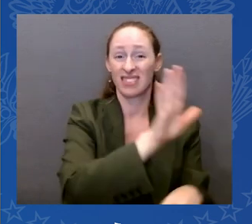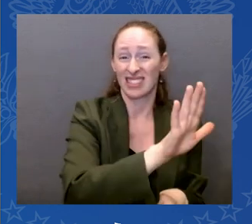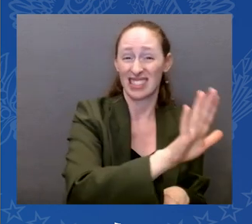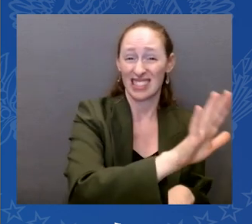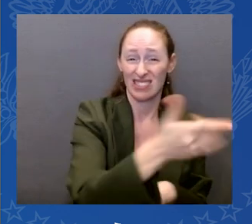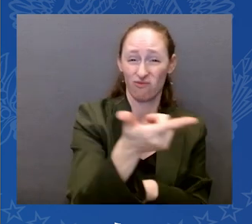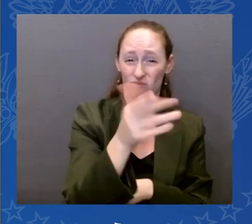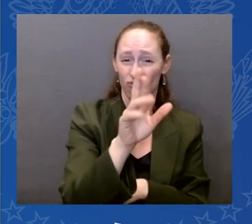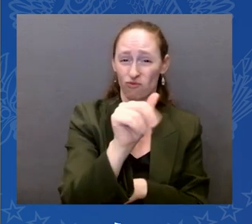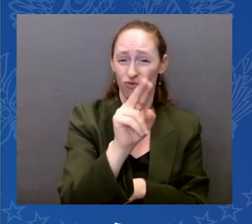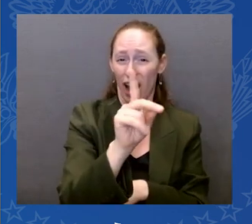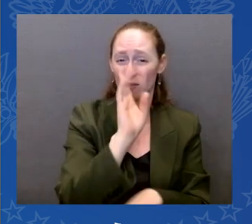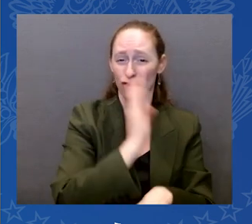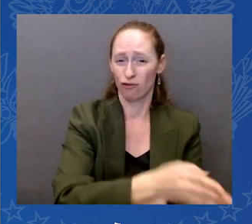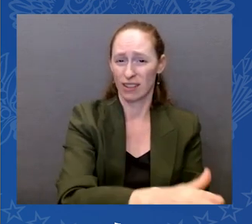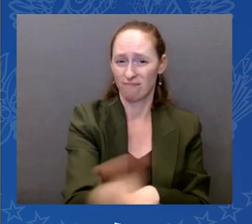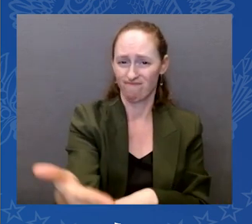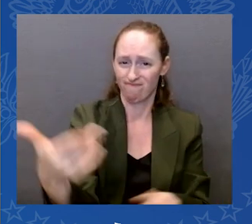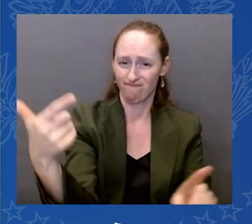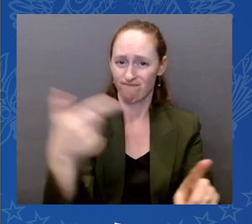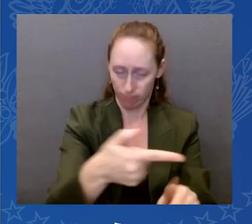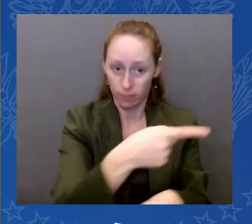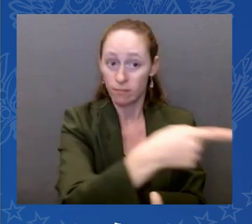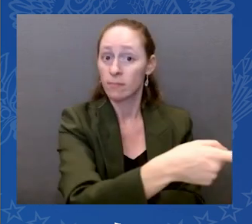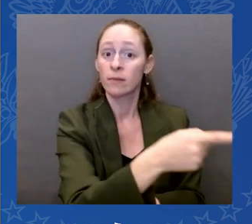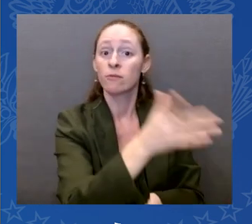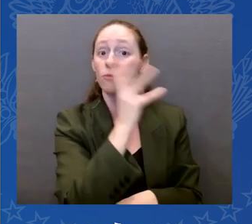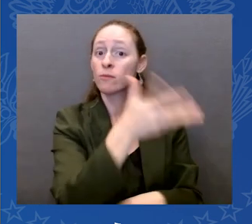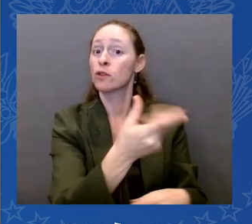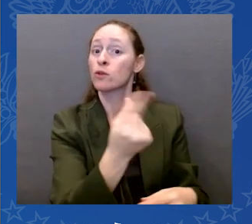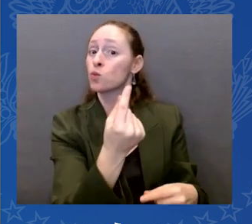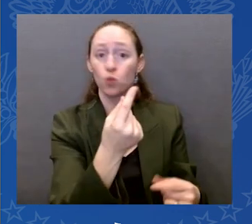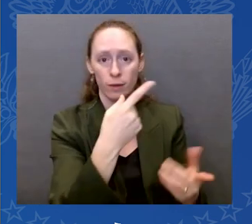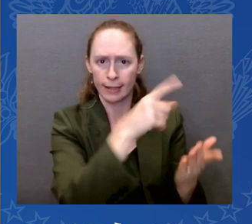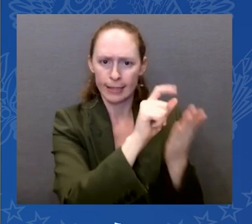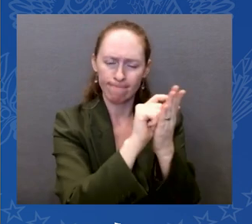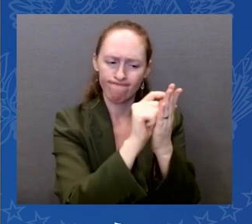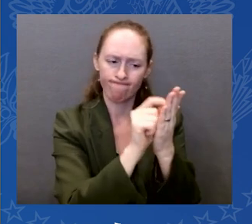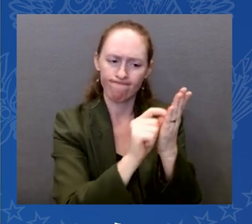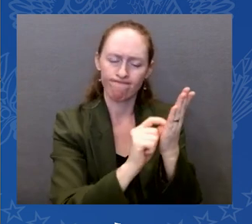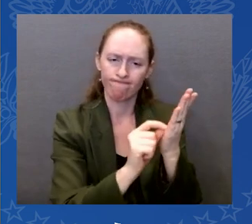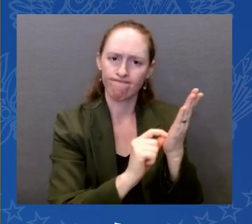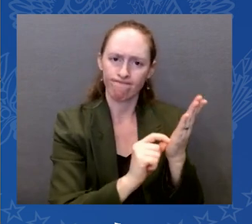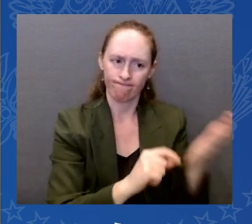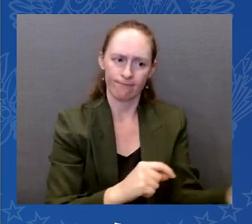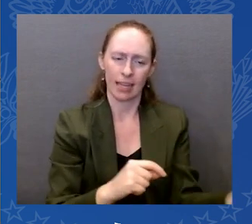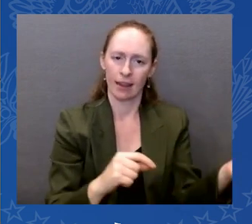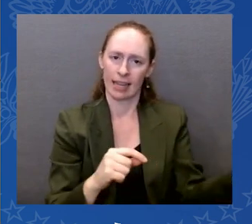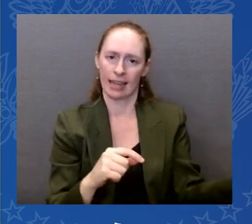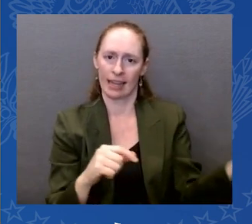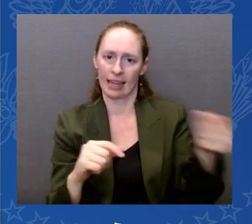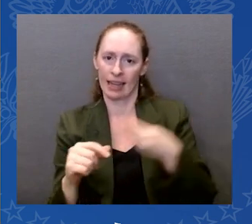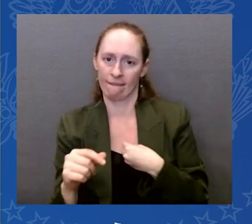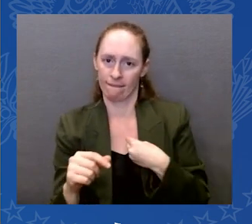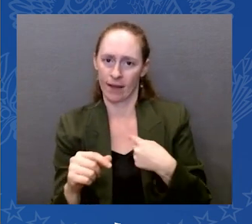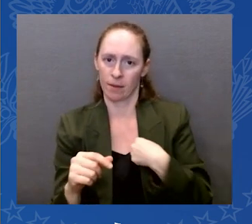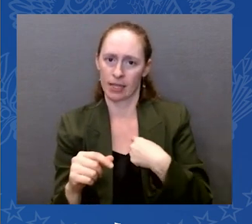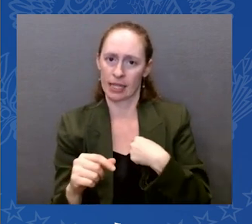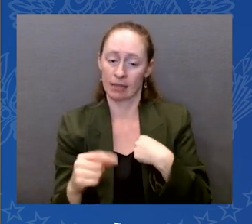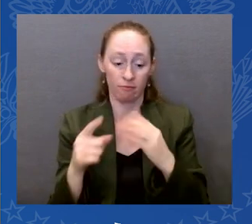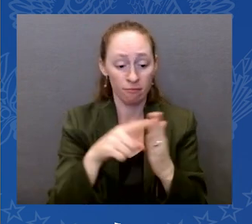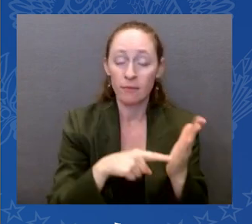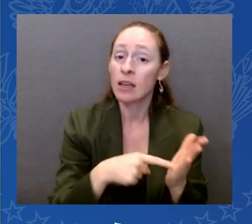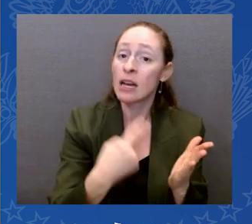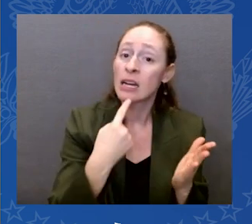handed me a handwritten note. And it read, erase the invisible line that's dividing